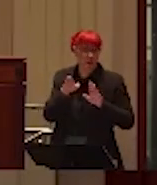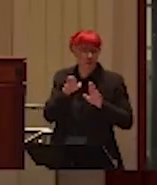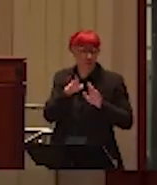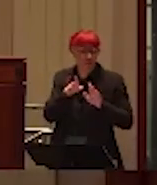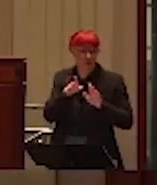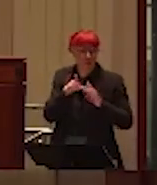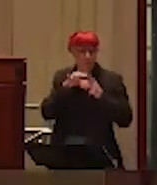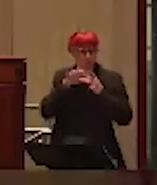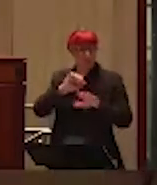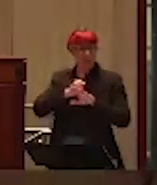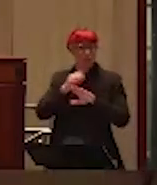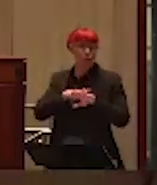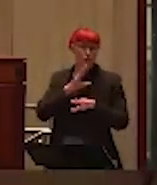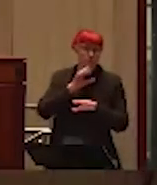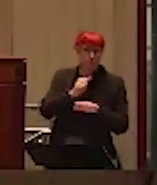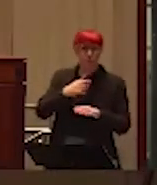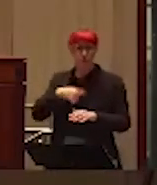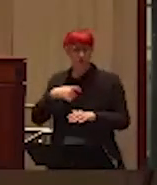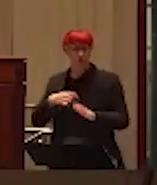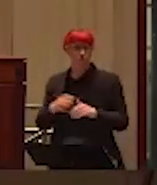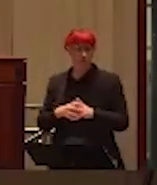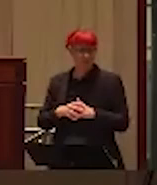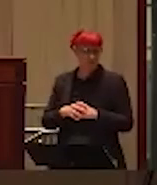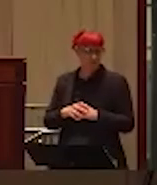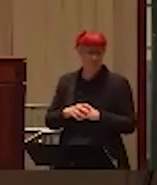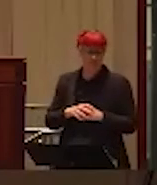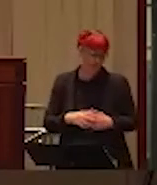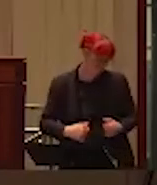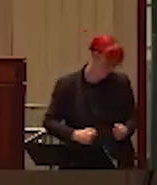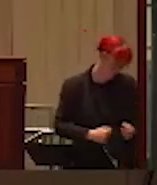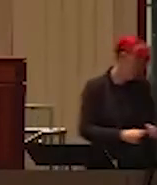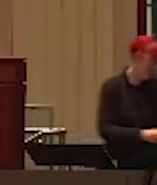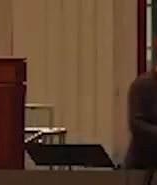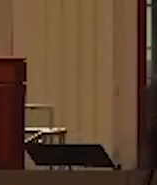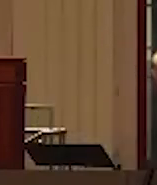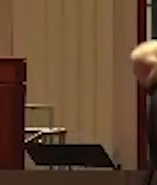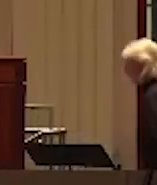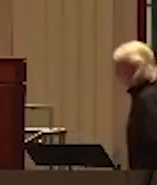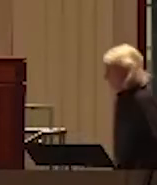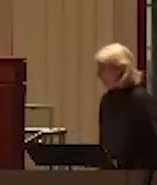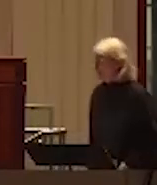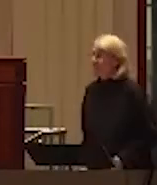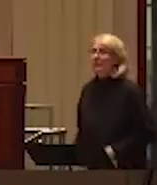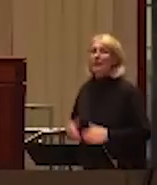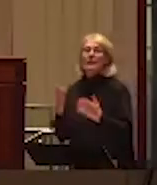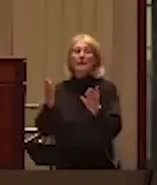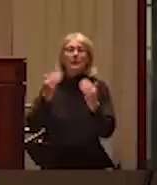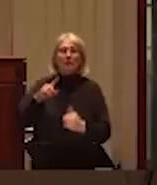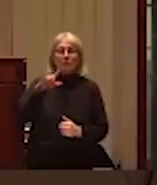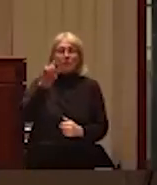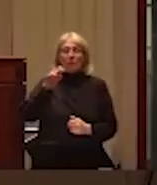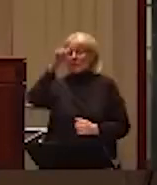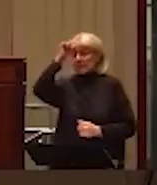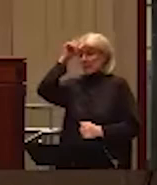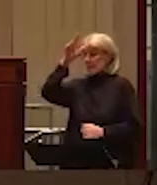Okay. Another question that has been asked is, as a male